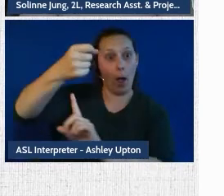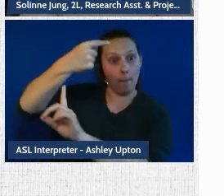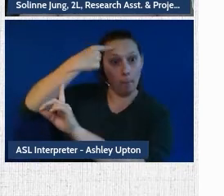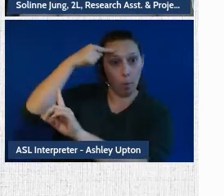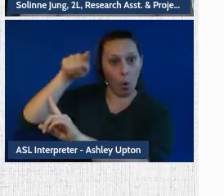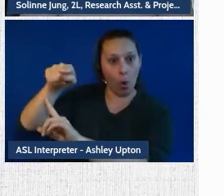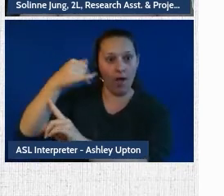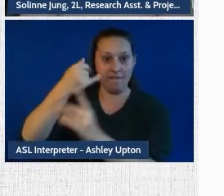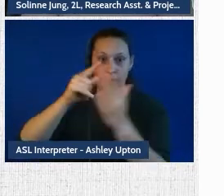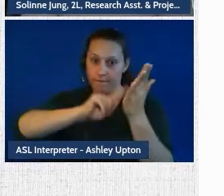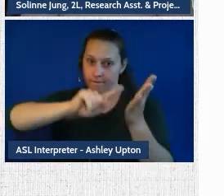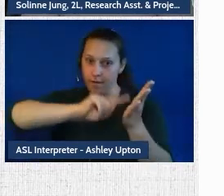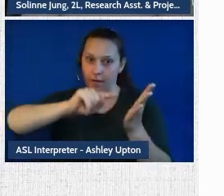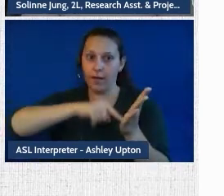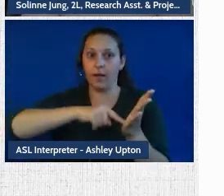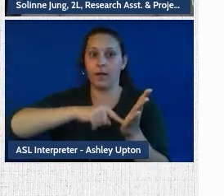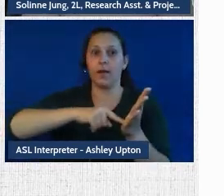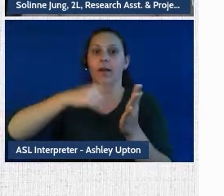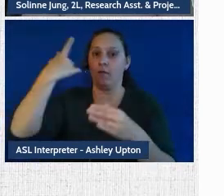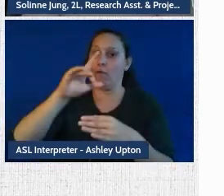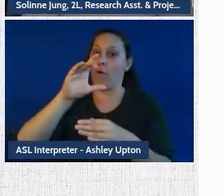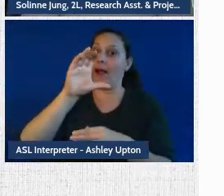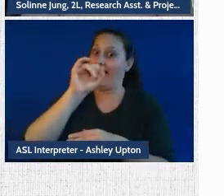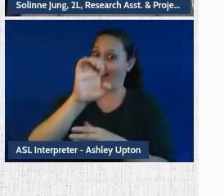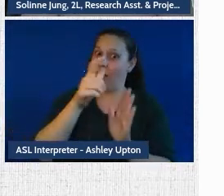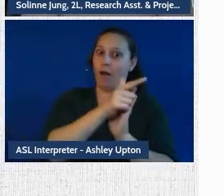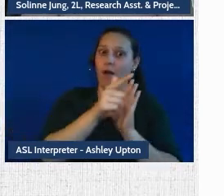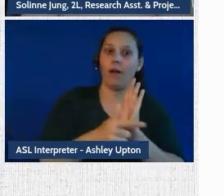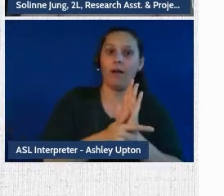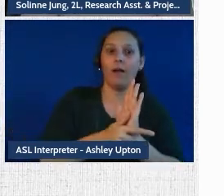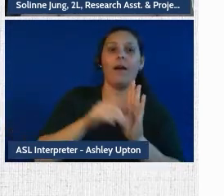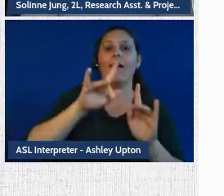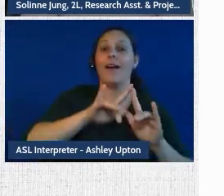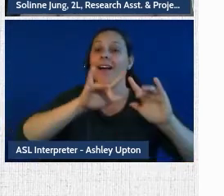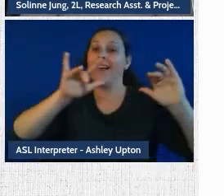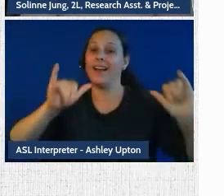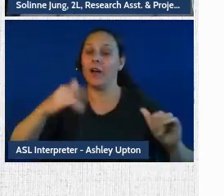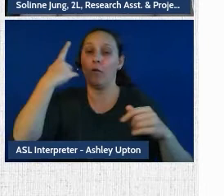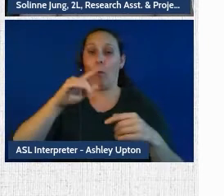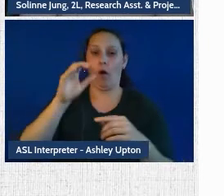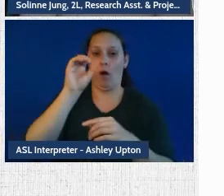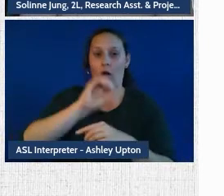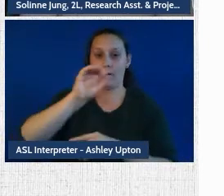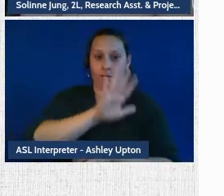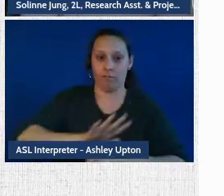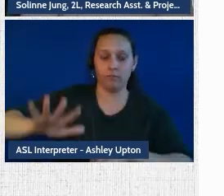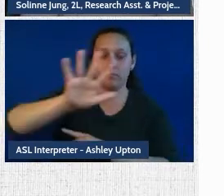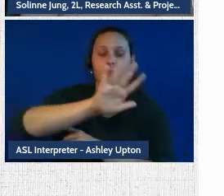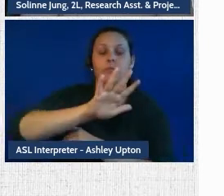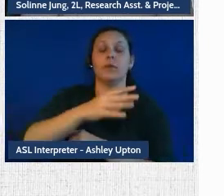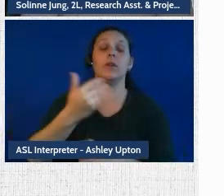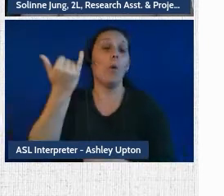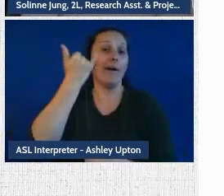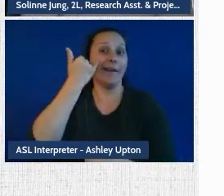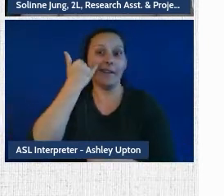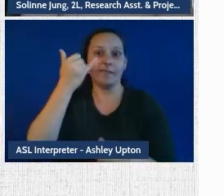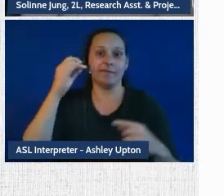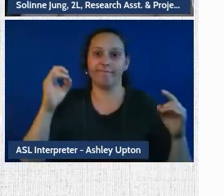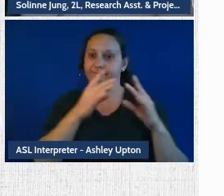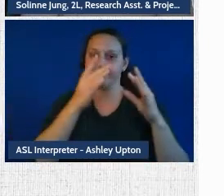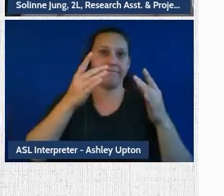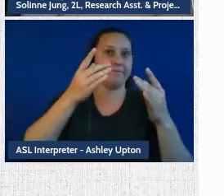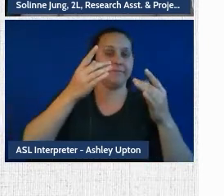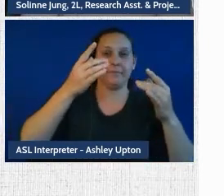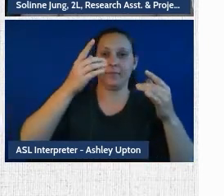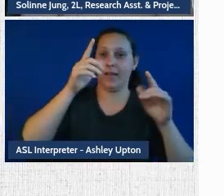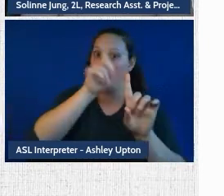investigate is well established in case law, but also codified, for instance, in Ontario. So when there is a workplace